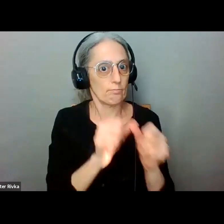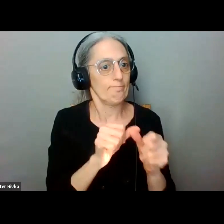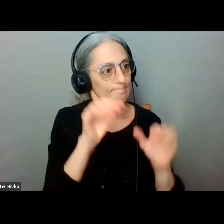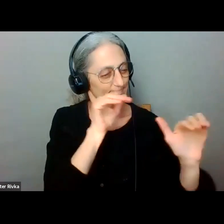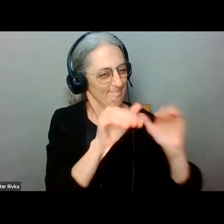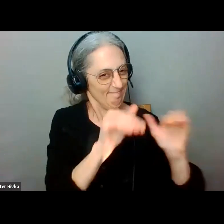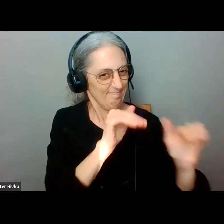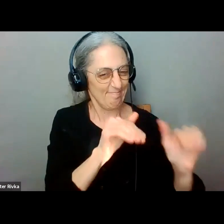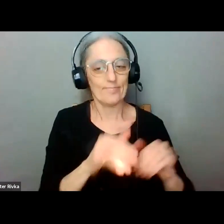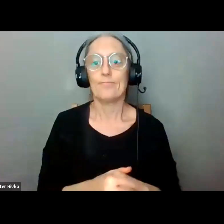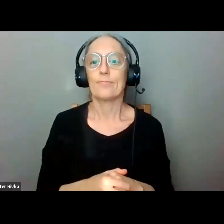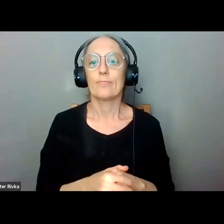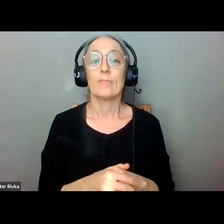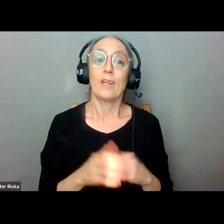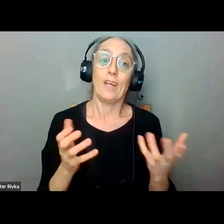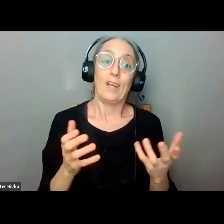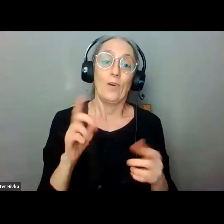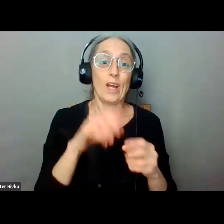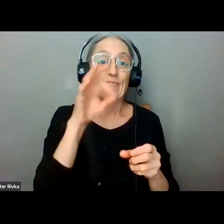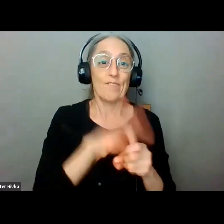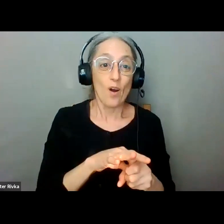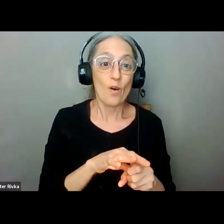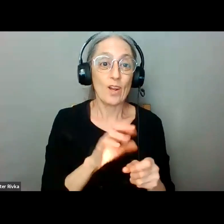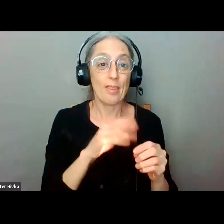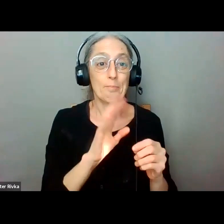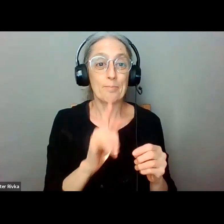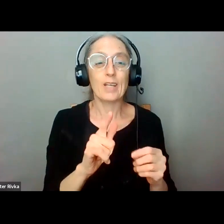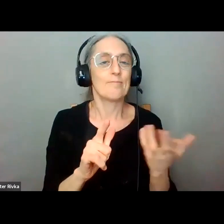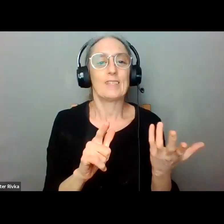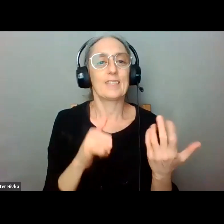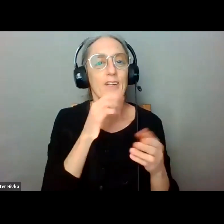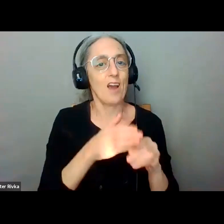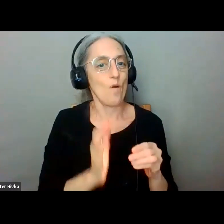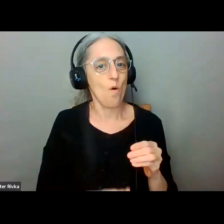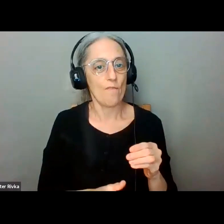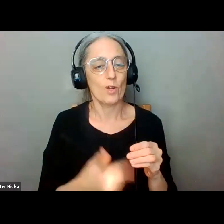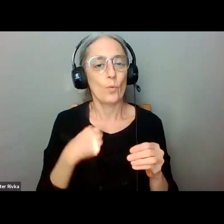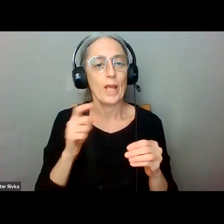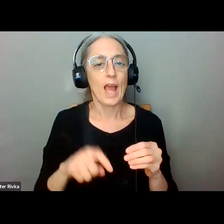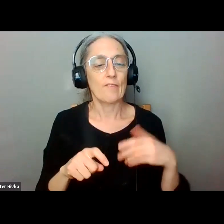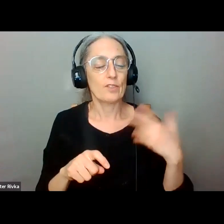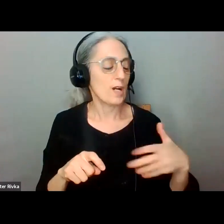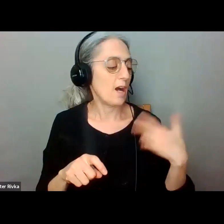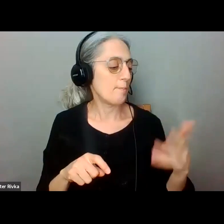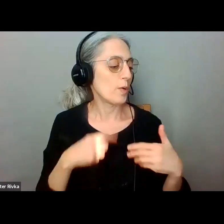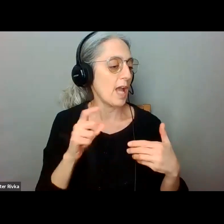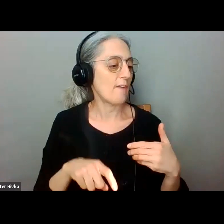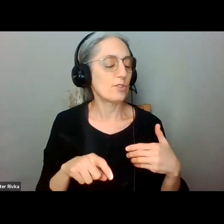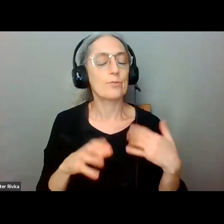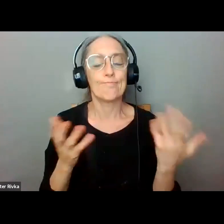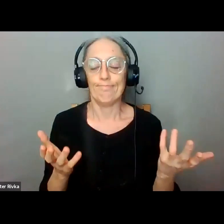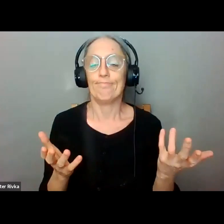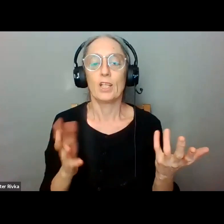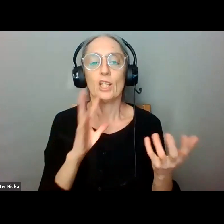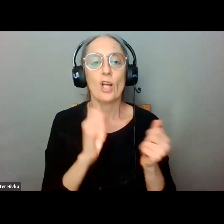and you know even even at that like i say we're going to have to we're going to have to uh lobby our senators